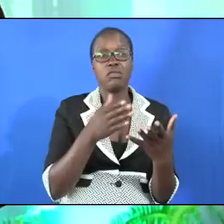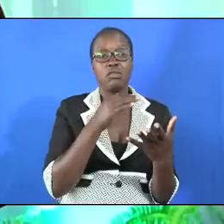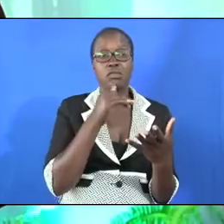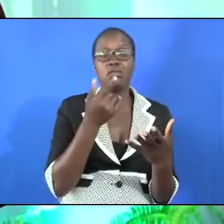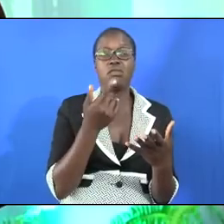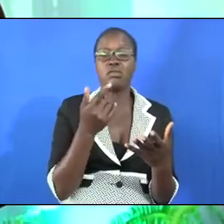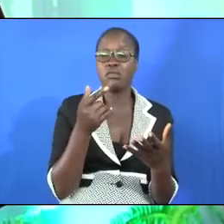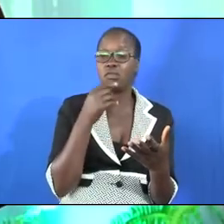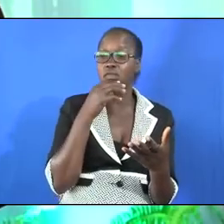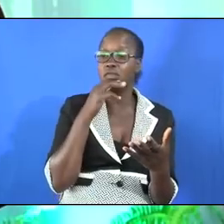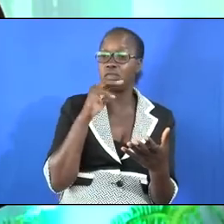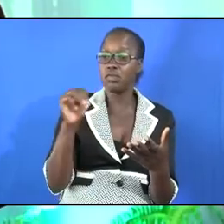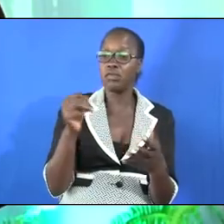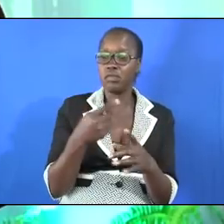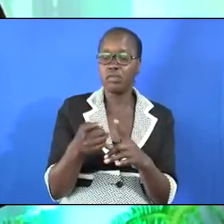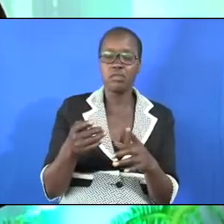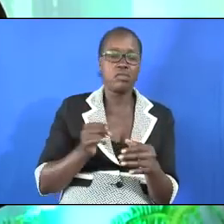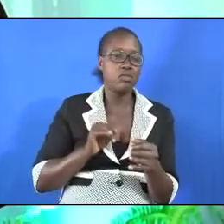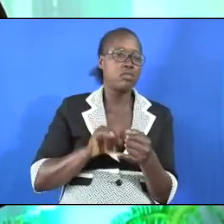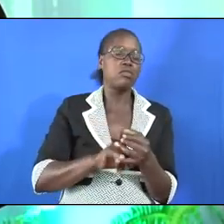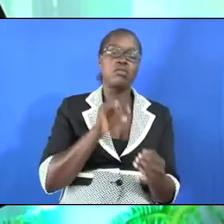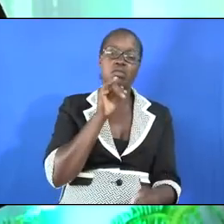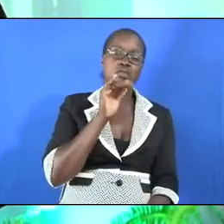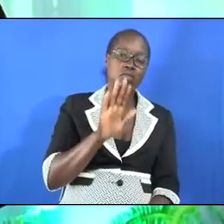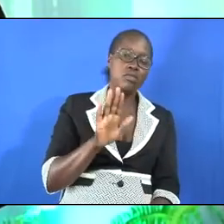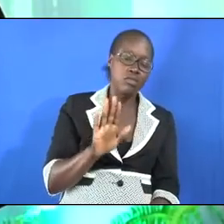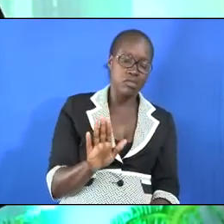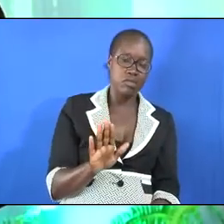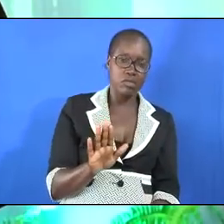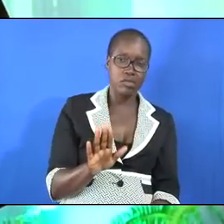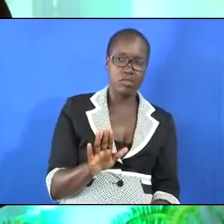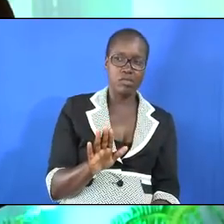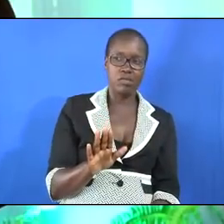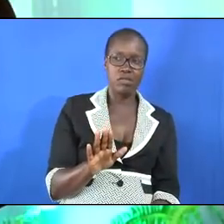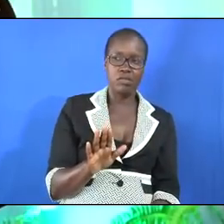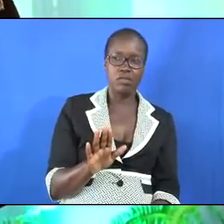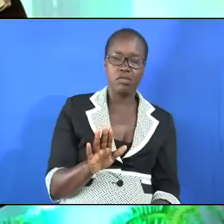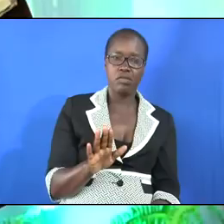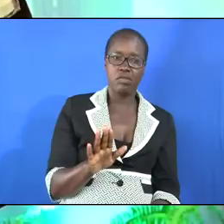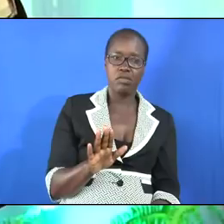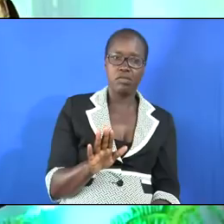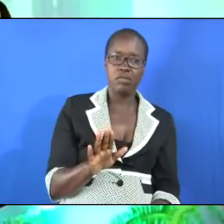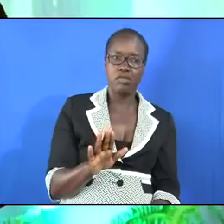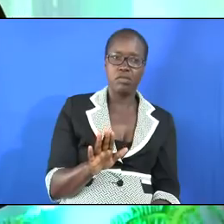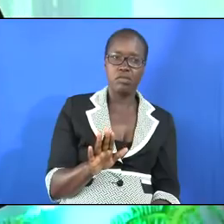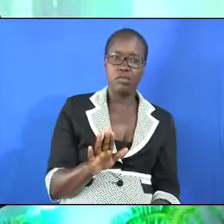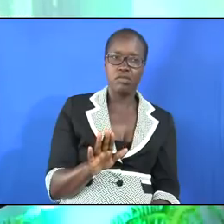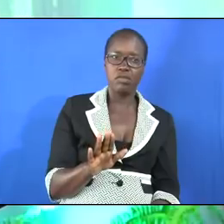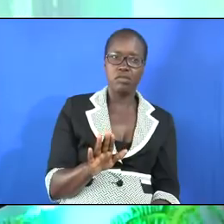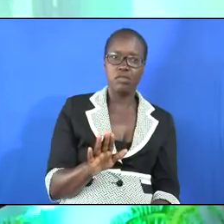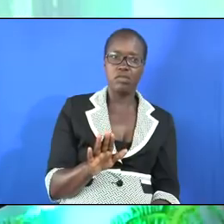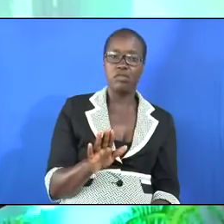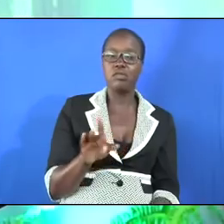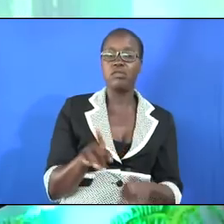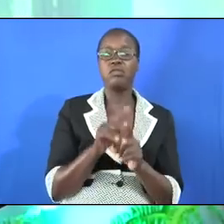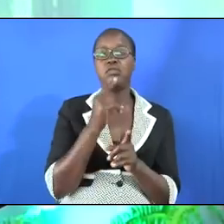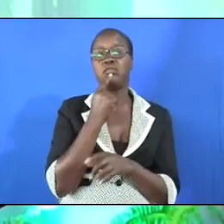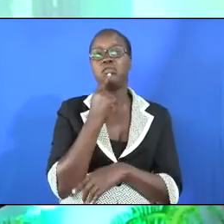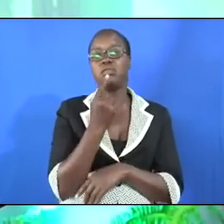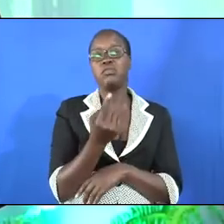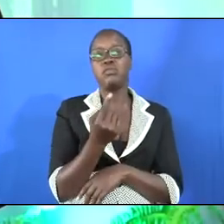to Naaman, but to Naaman's wife, her mistress, and put it not as a command,